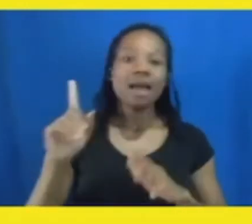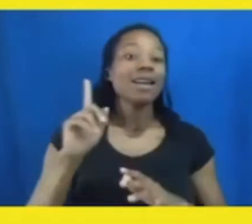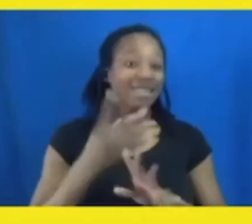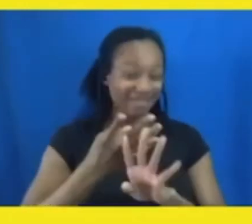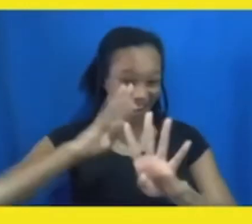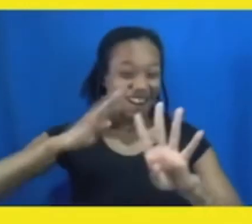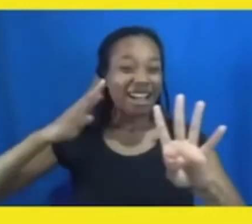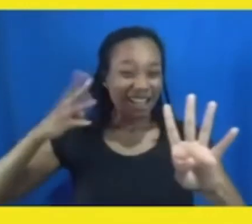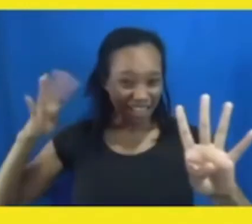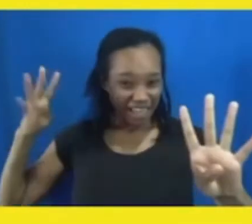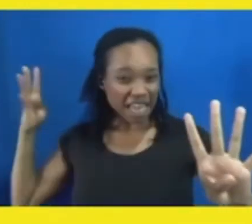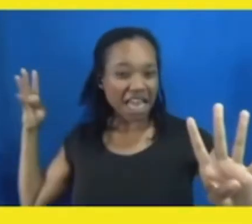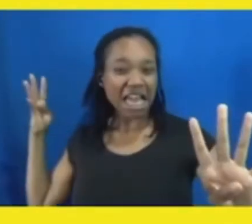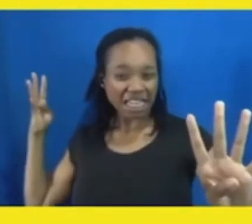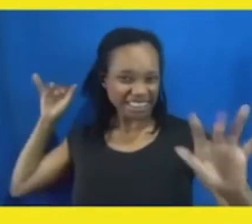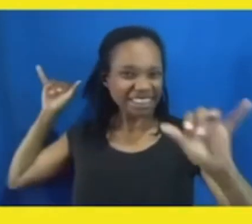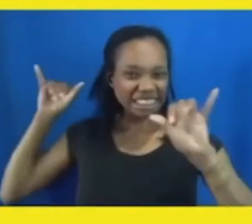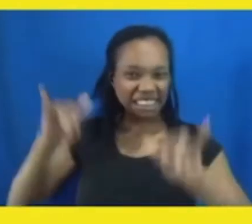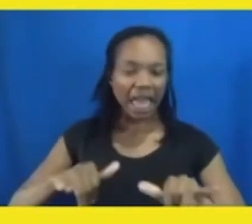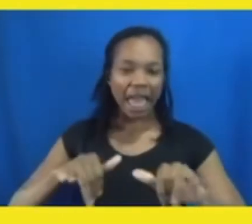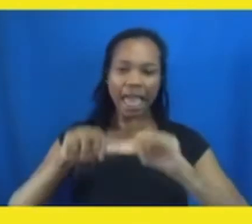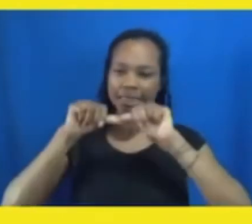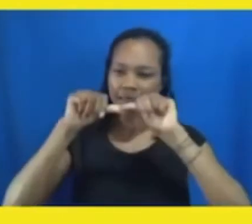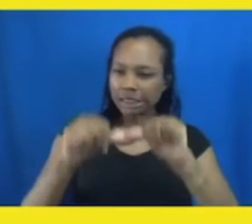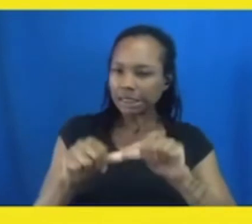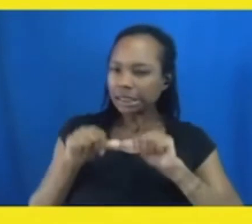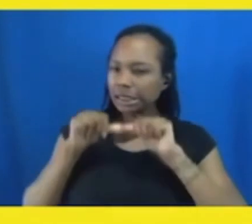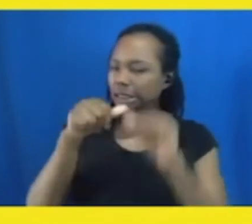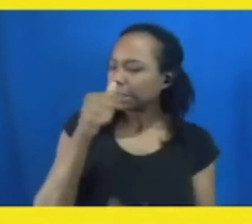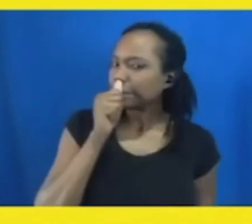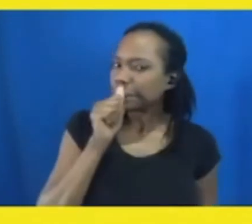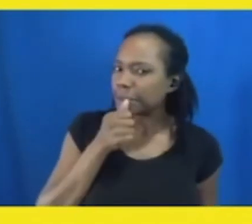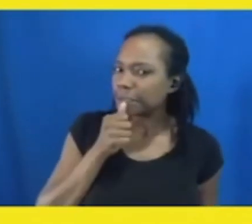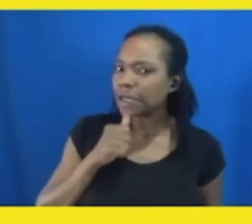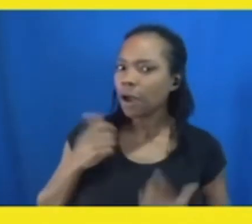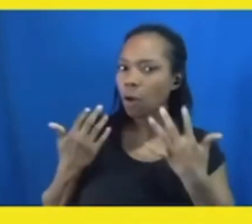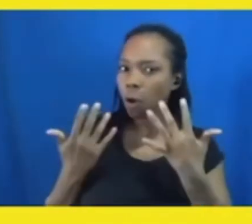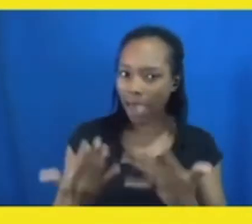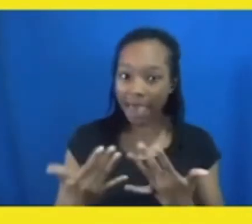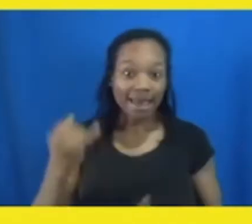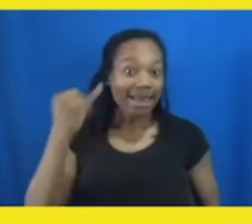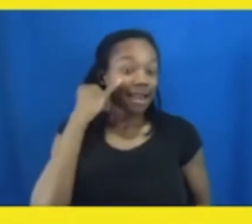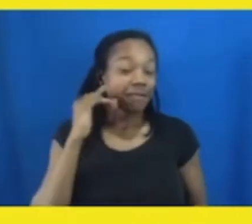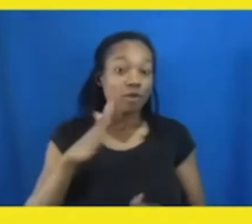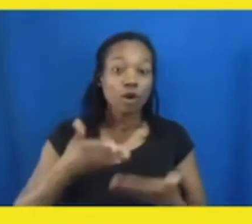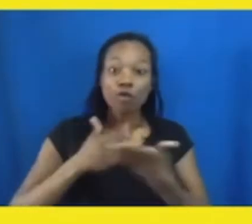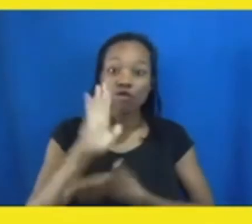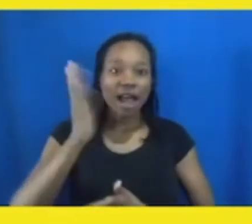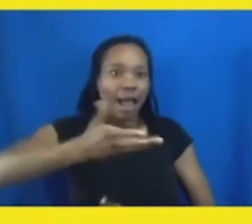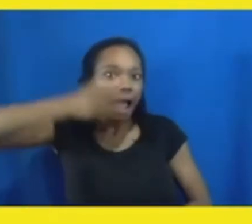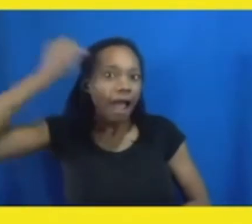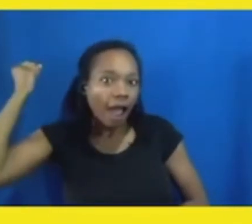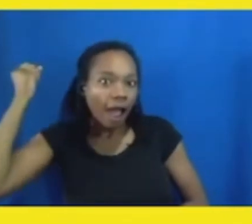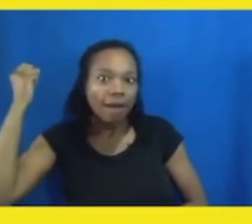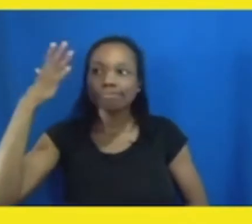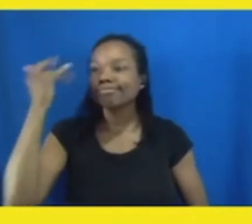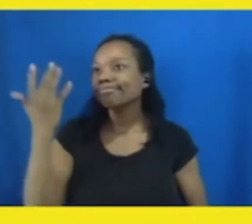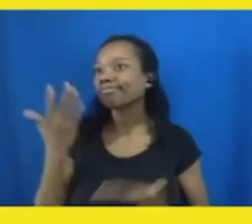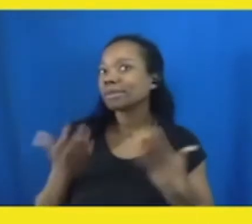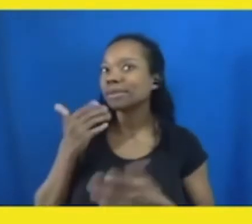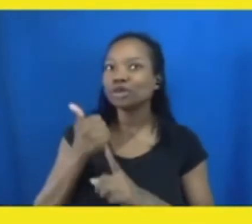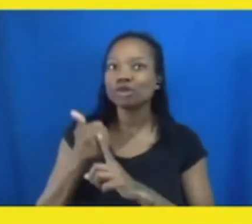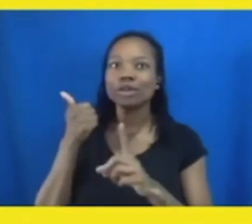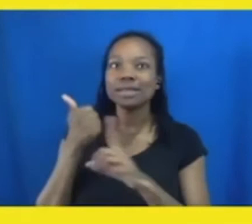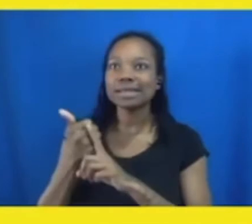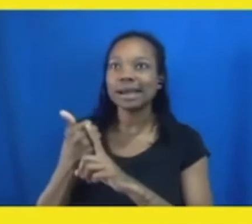you are persistent. If your right to vote has been taken from you because of maybe you are a returning citizen, maybe